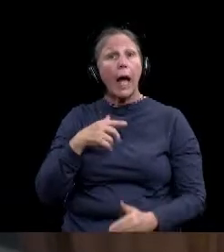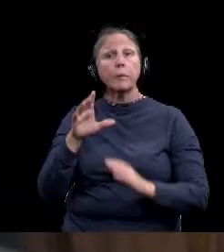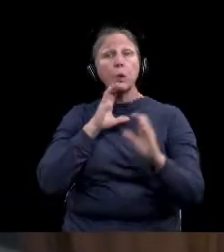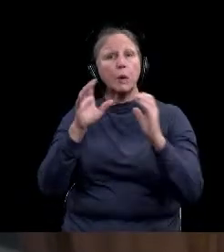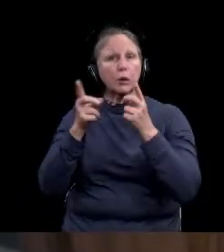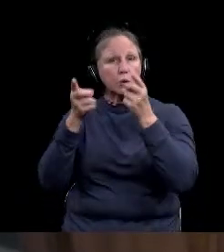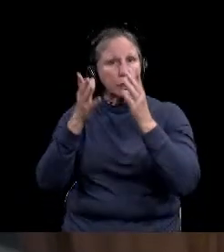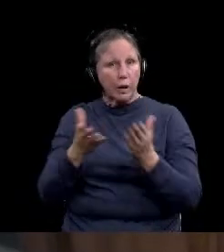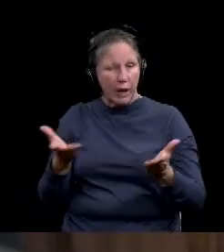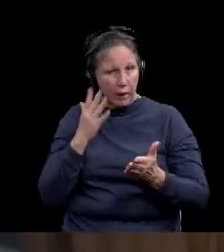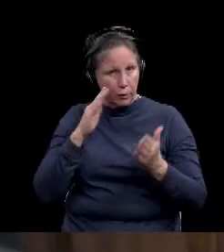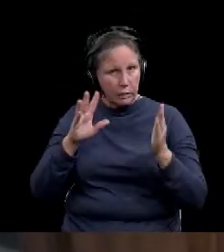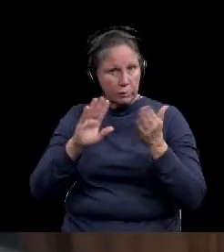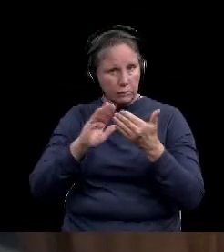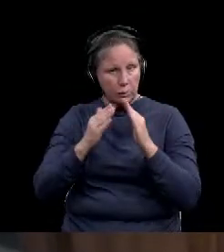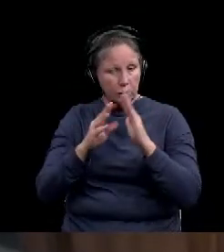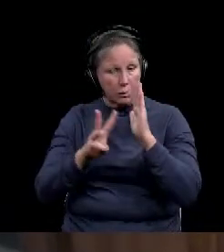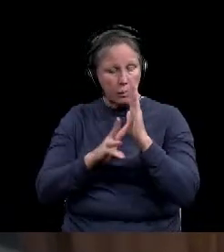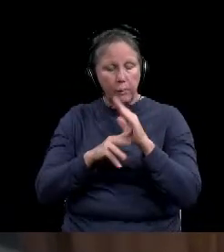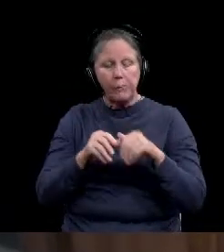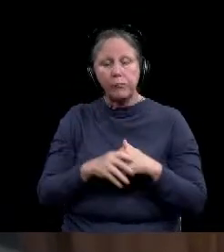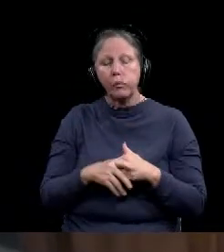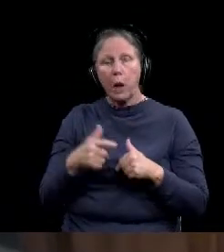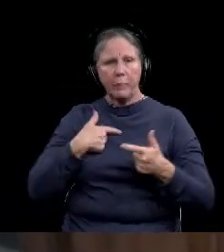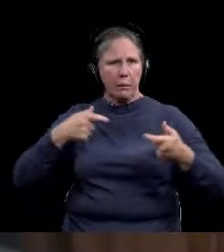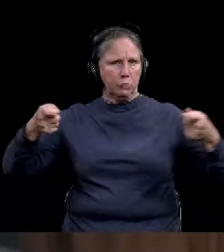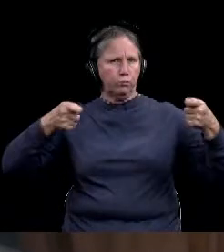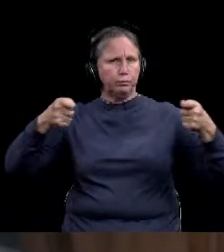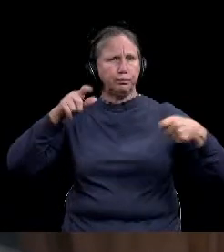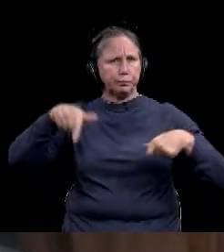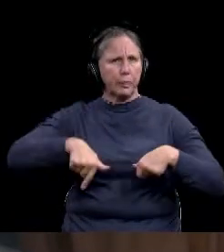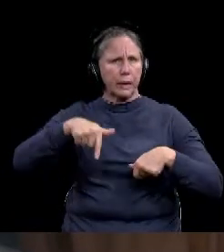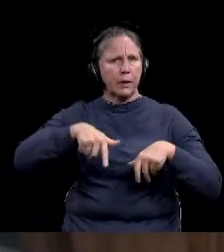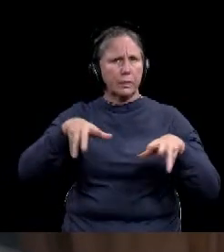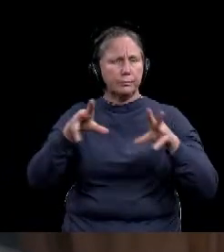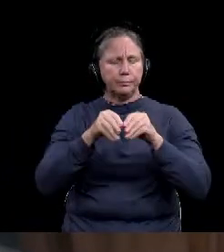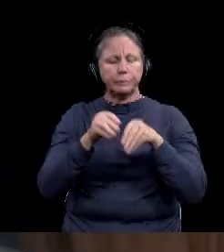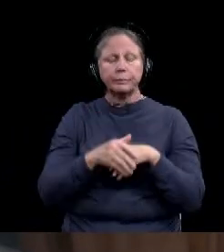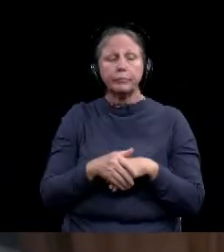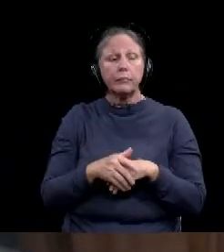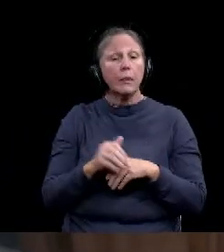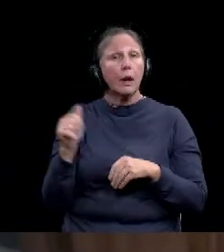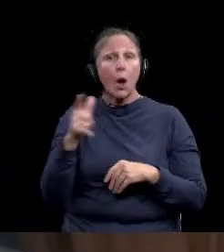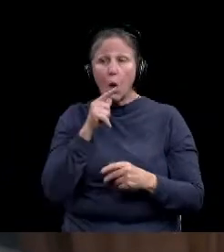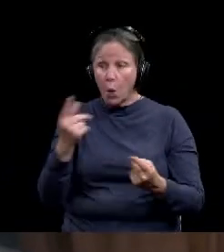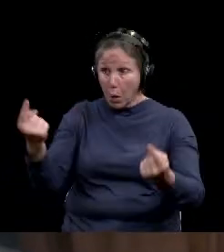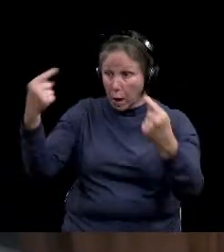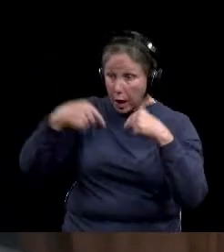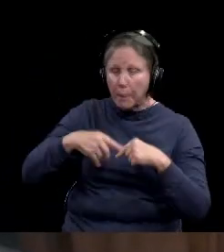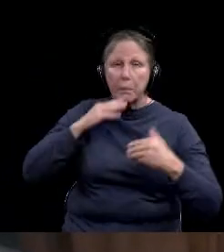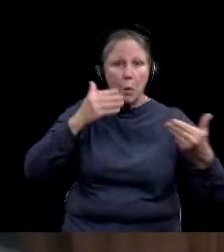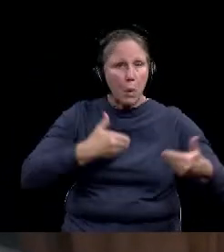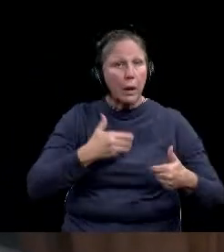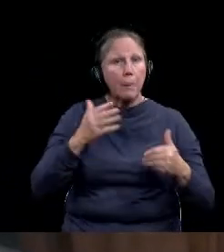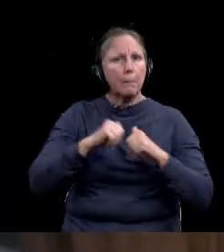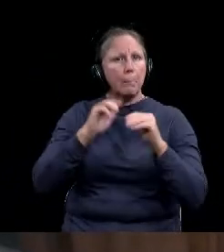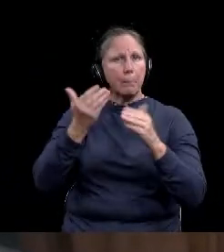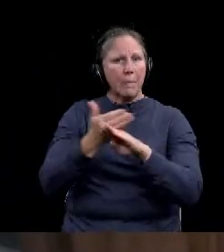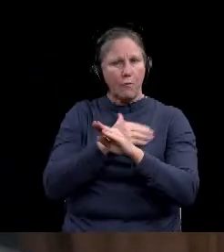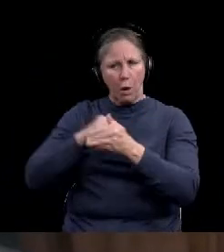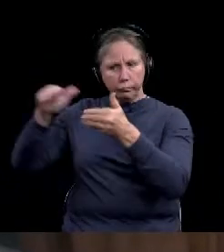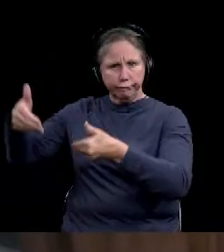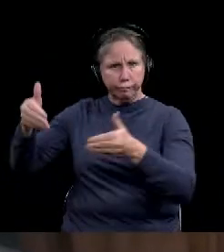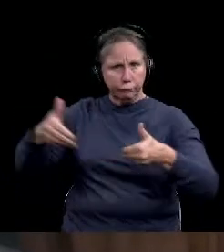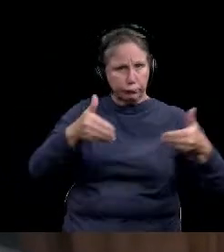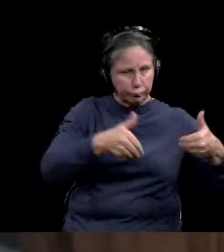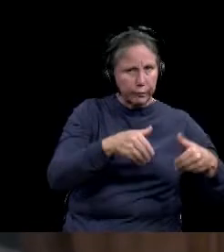and I'll be your moderator for this and I want to again welcome all of our guests and before I introduce them I'd like to remind you how